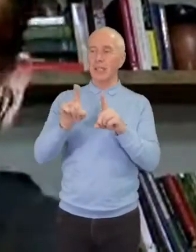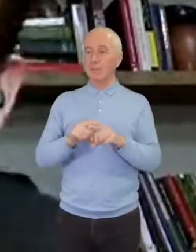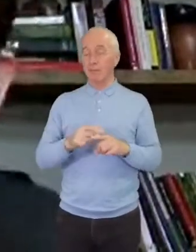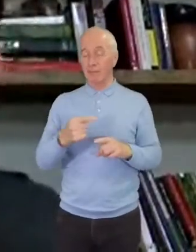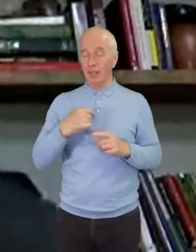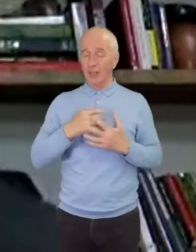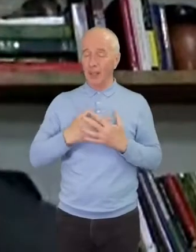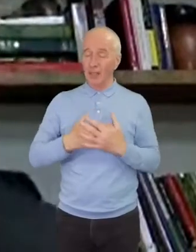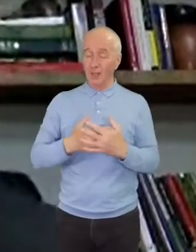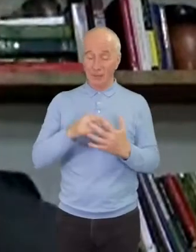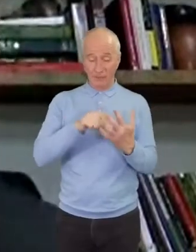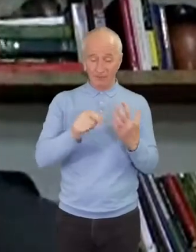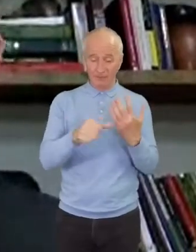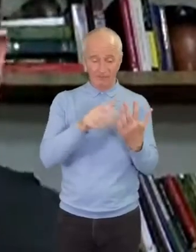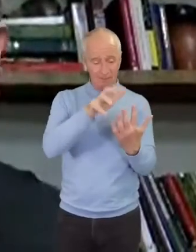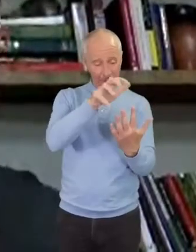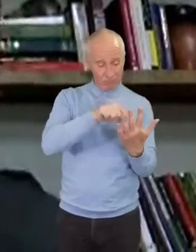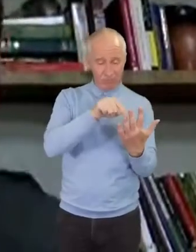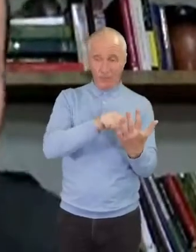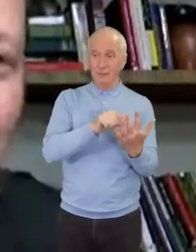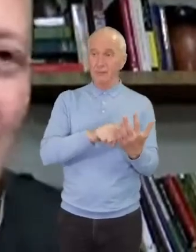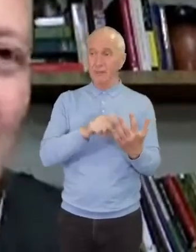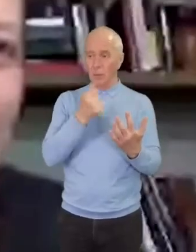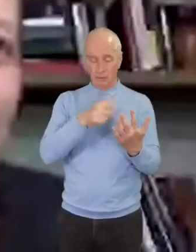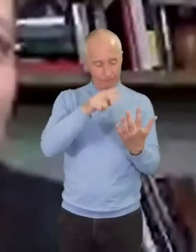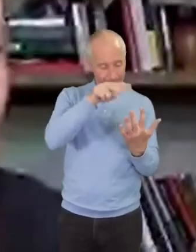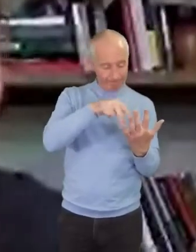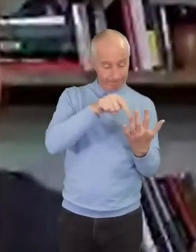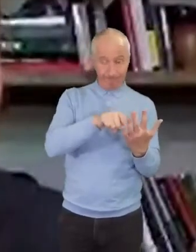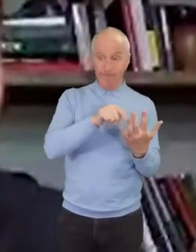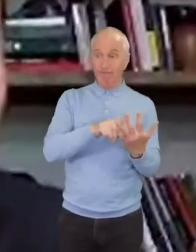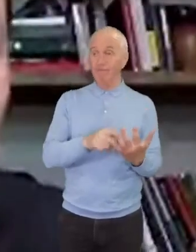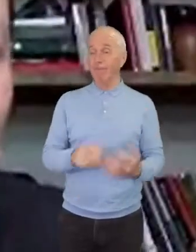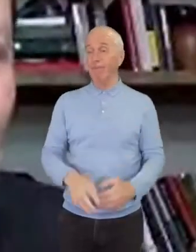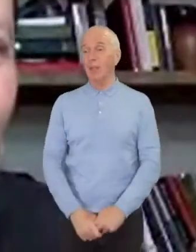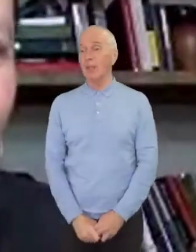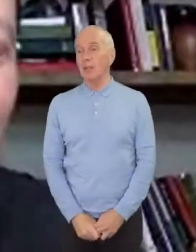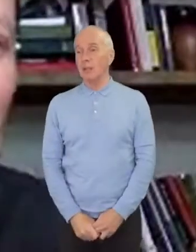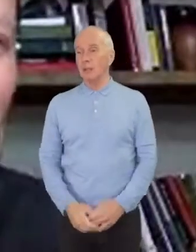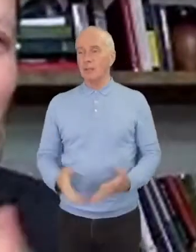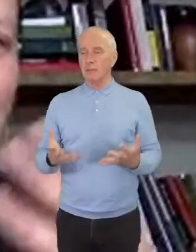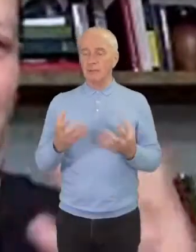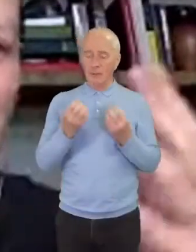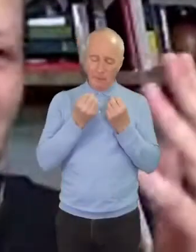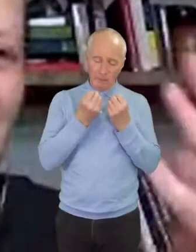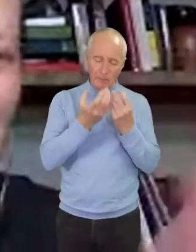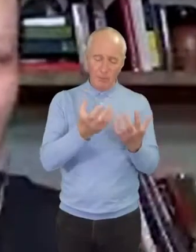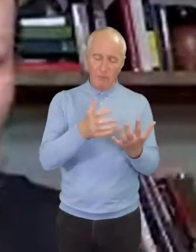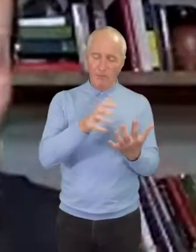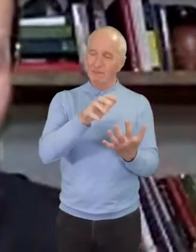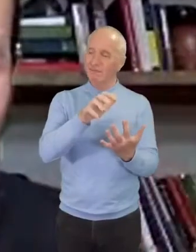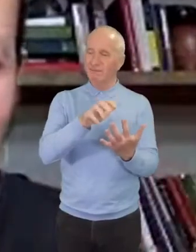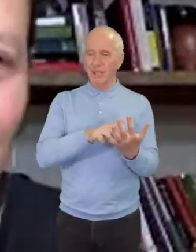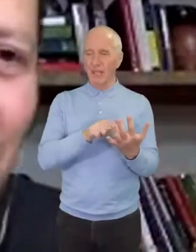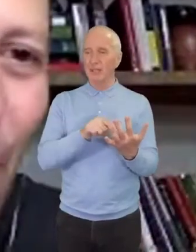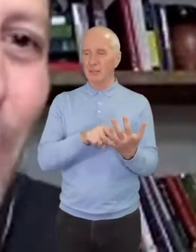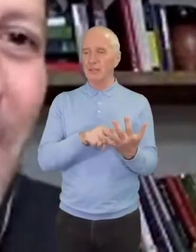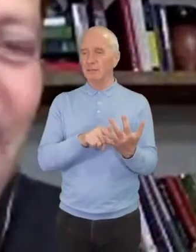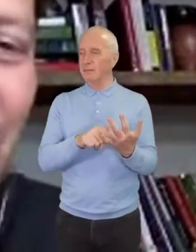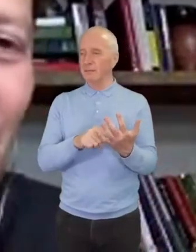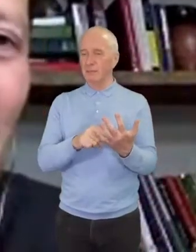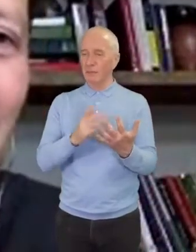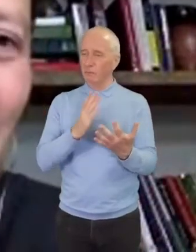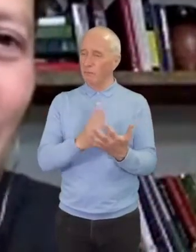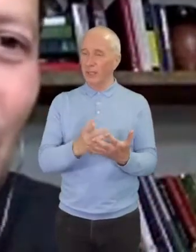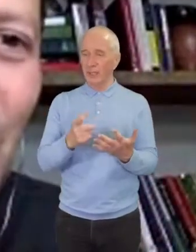and I want to jump back into it where it's such a beautiful text. It's been really